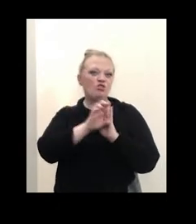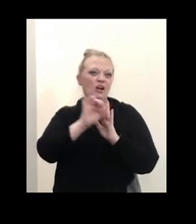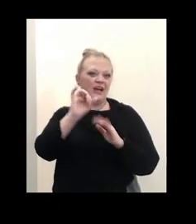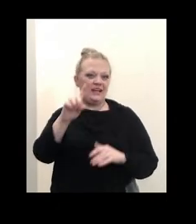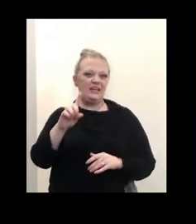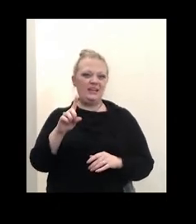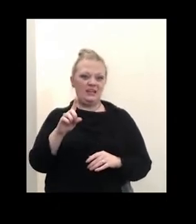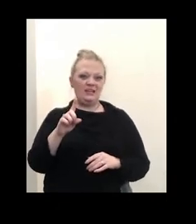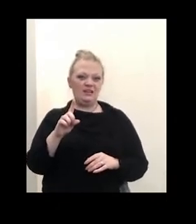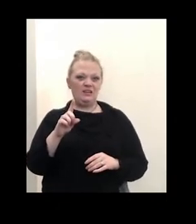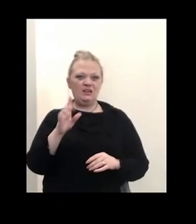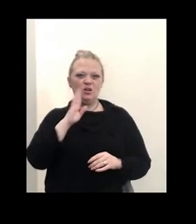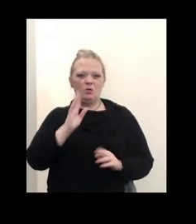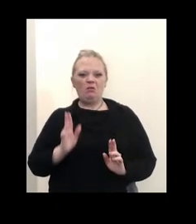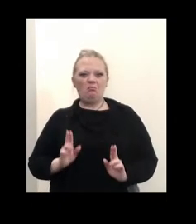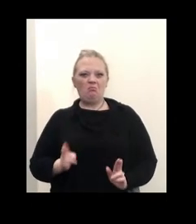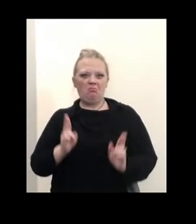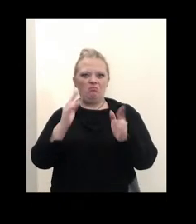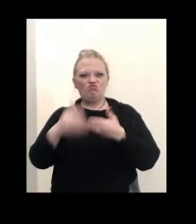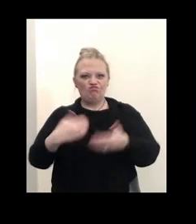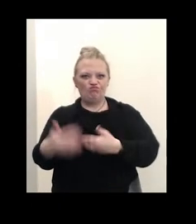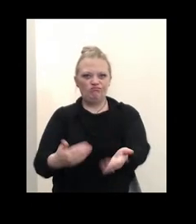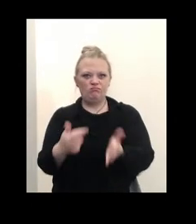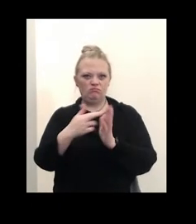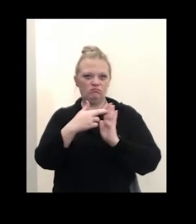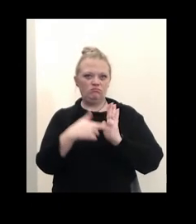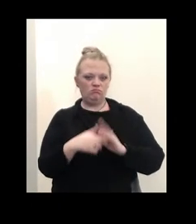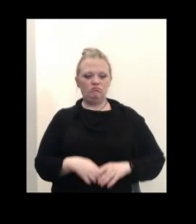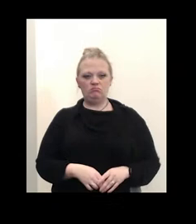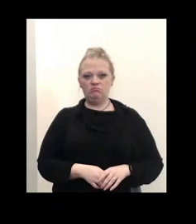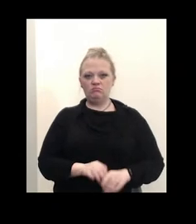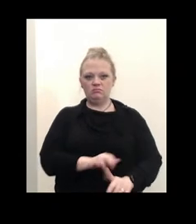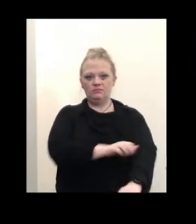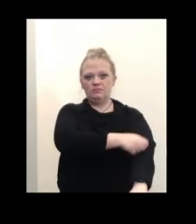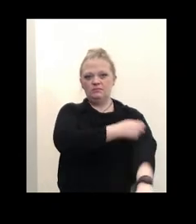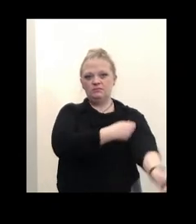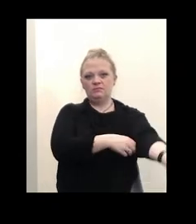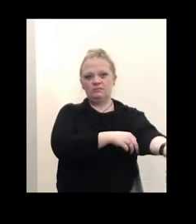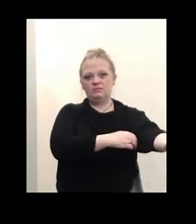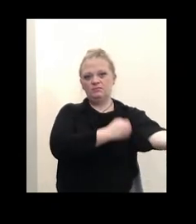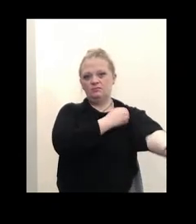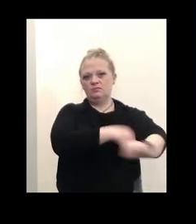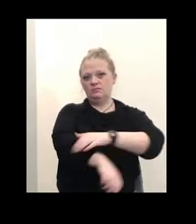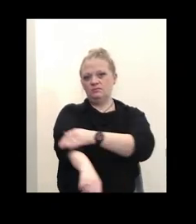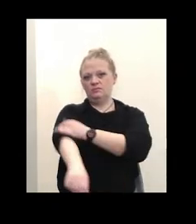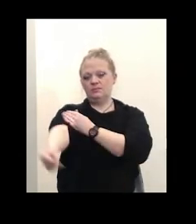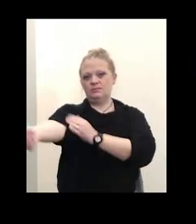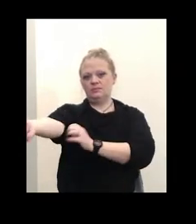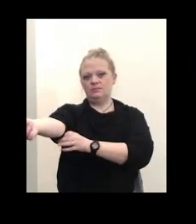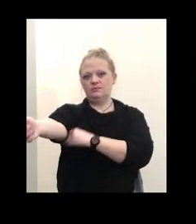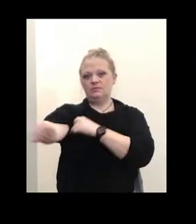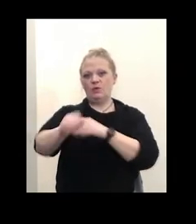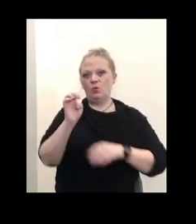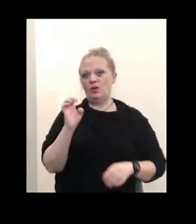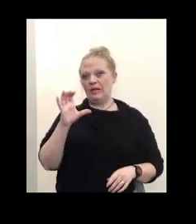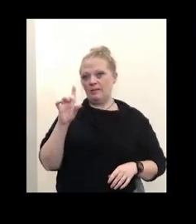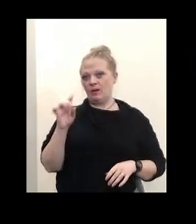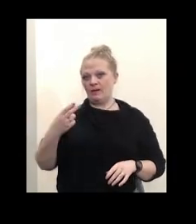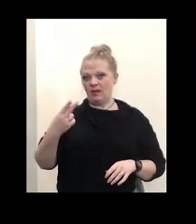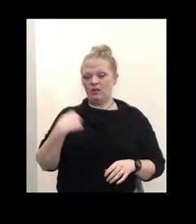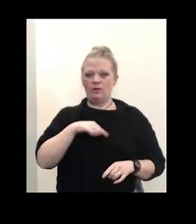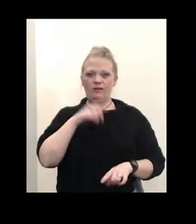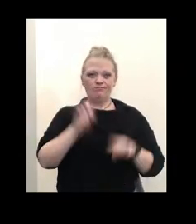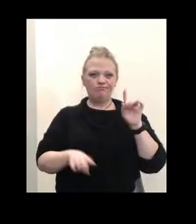speed up the process of registration. So we at the Erie County Health Department we have various vaccine